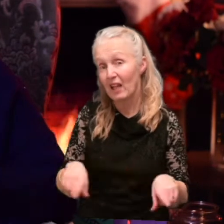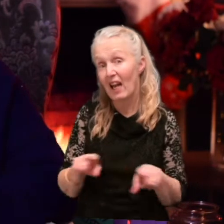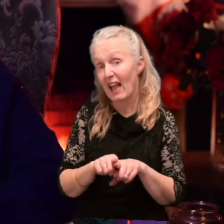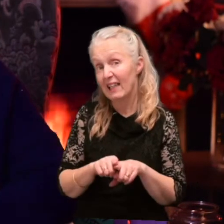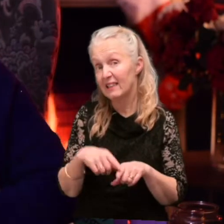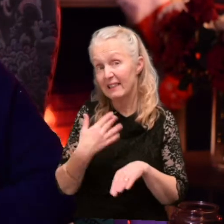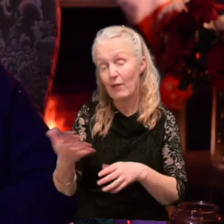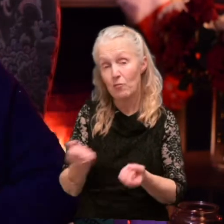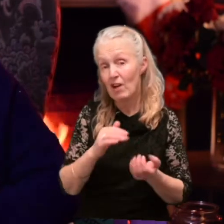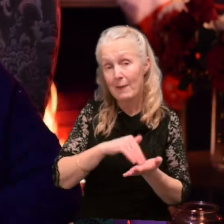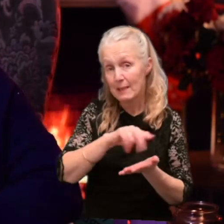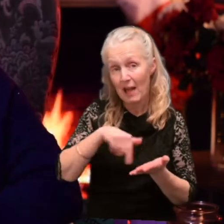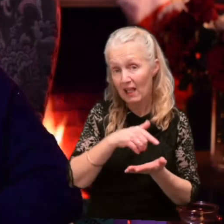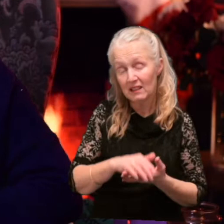pies.